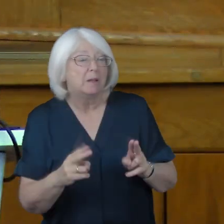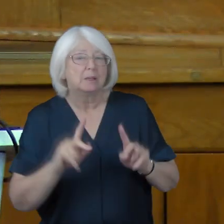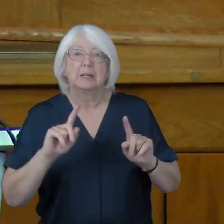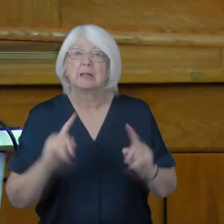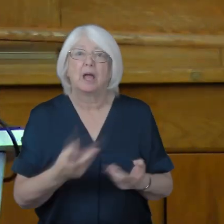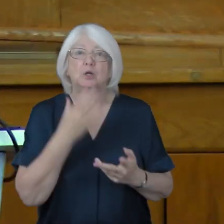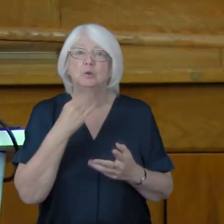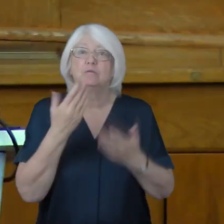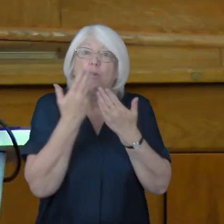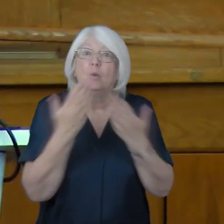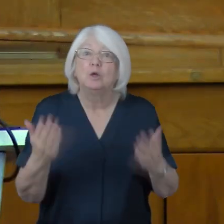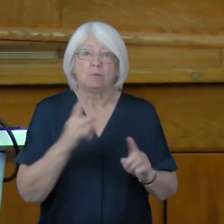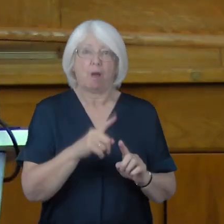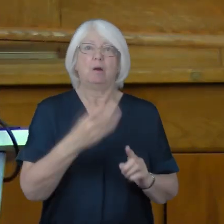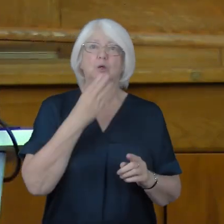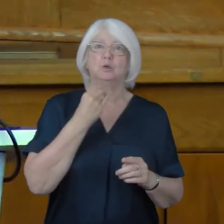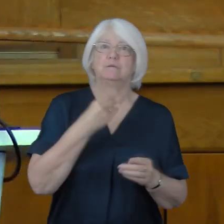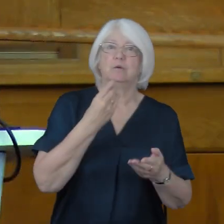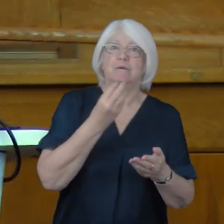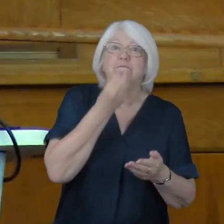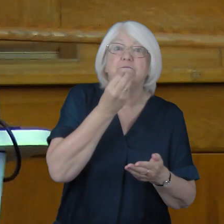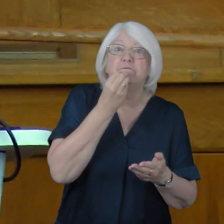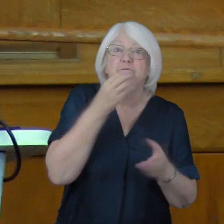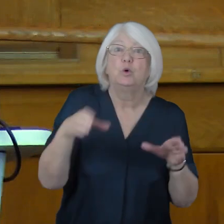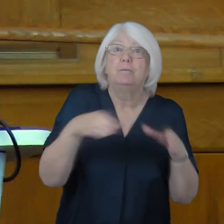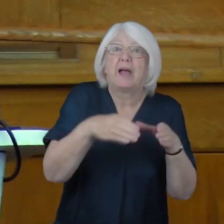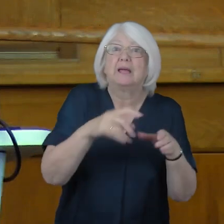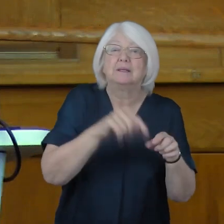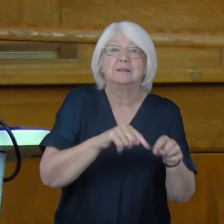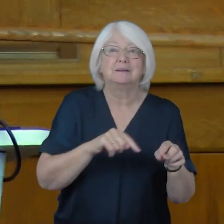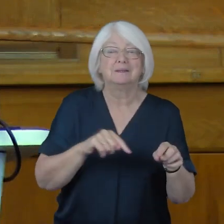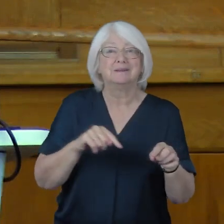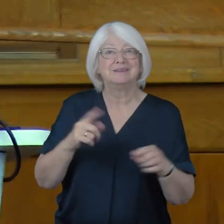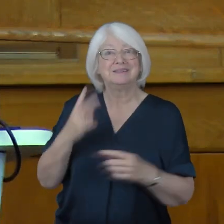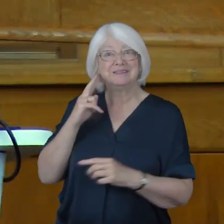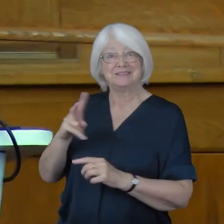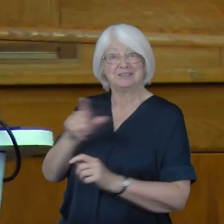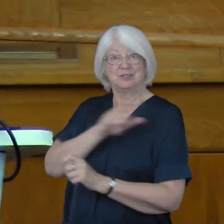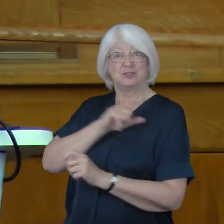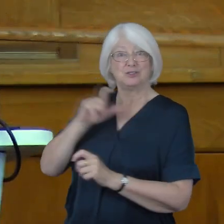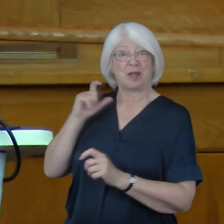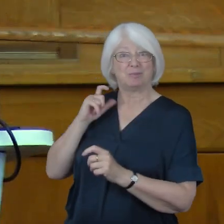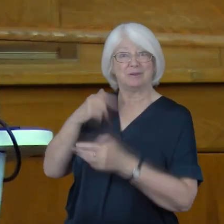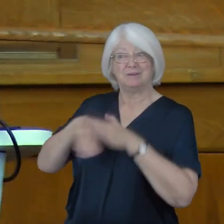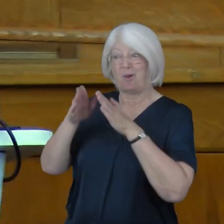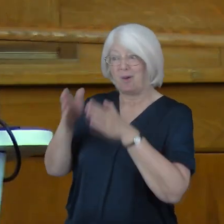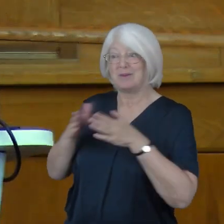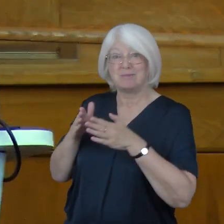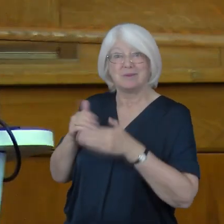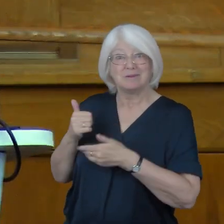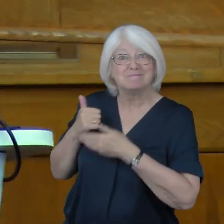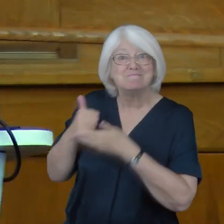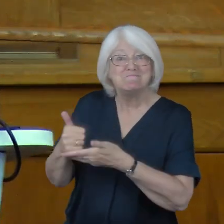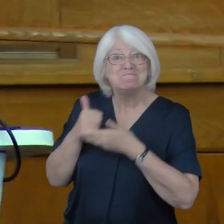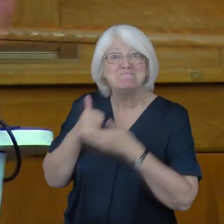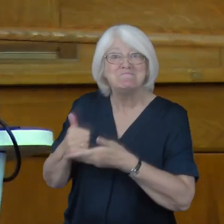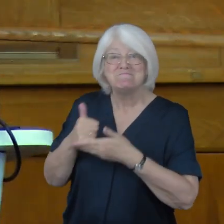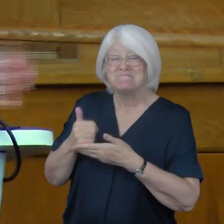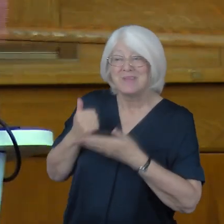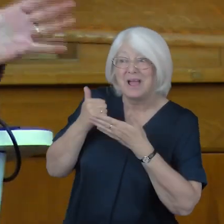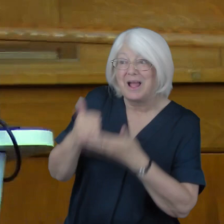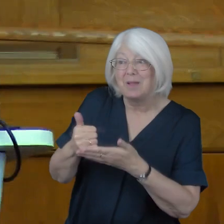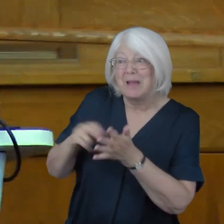We've seen chaplains in hospitals standing shoulder to shoulder and strengthening the weary members of the NHS